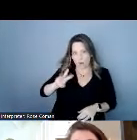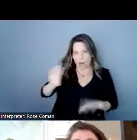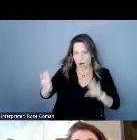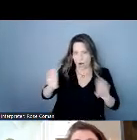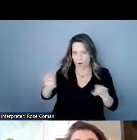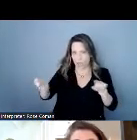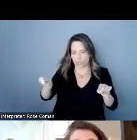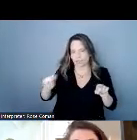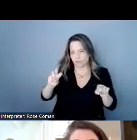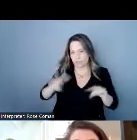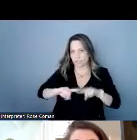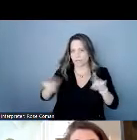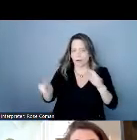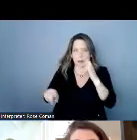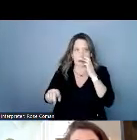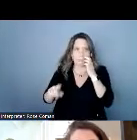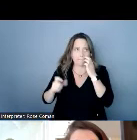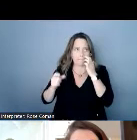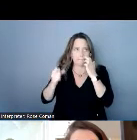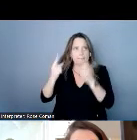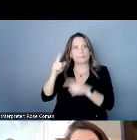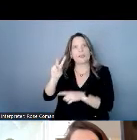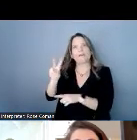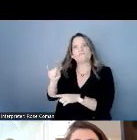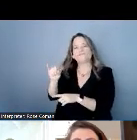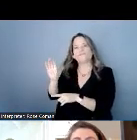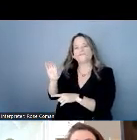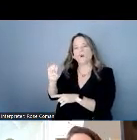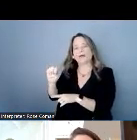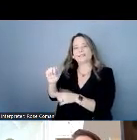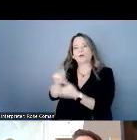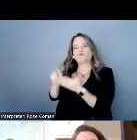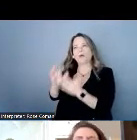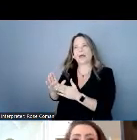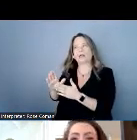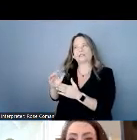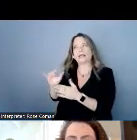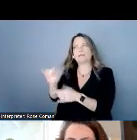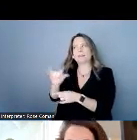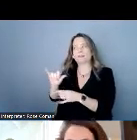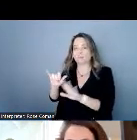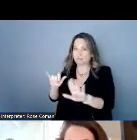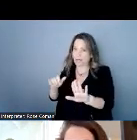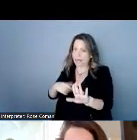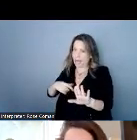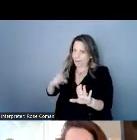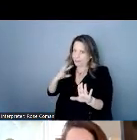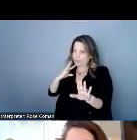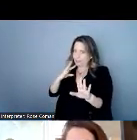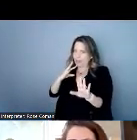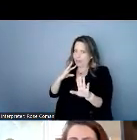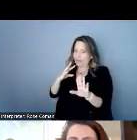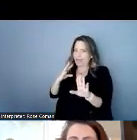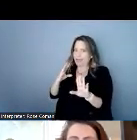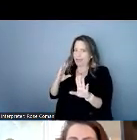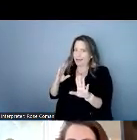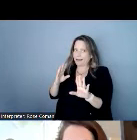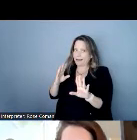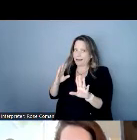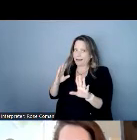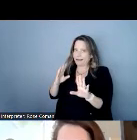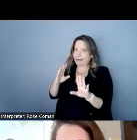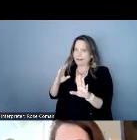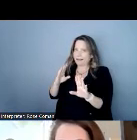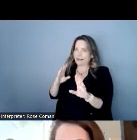writers have similar software and i'm i'm speaking to the individuals who are asking these